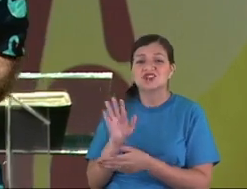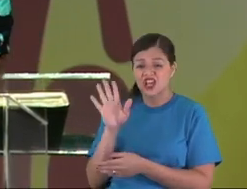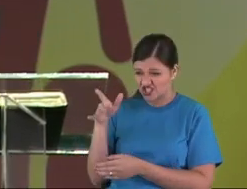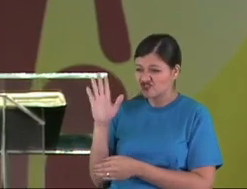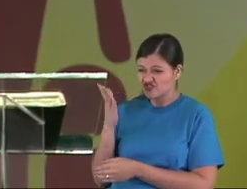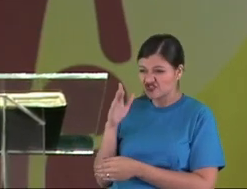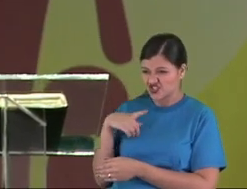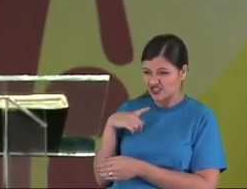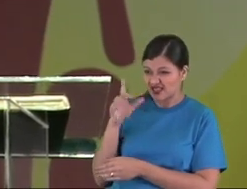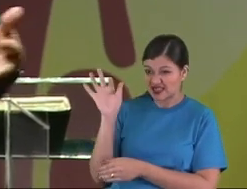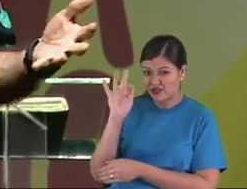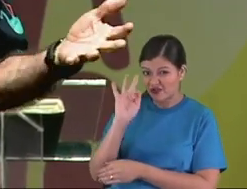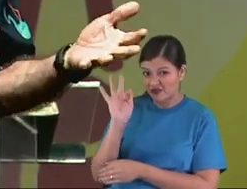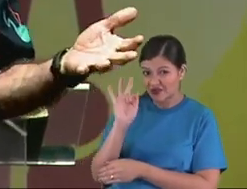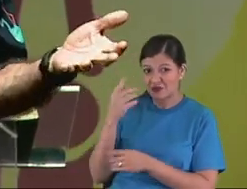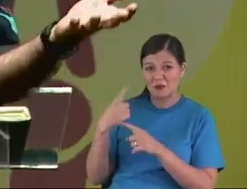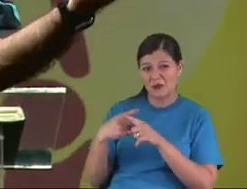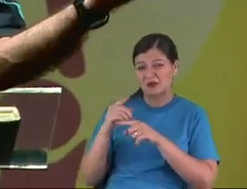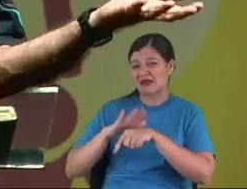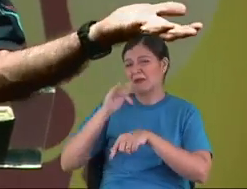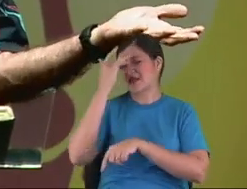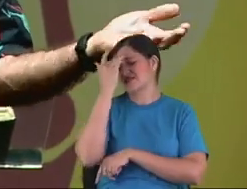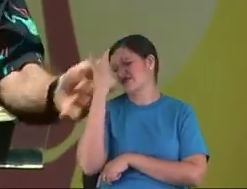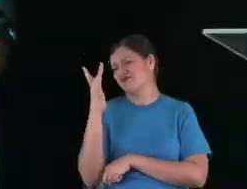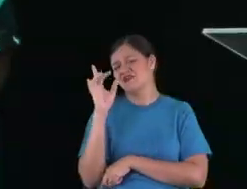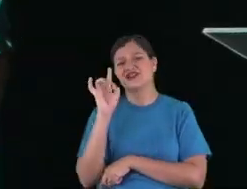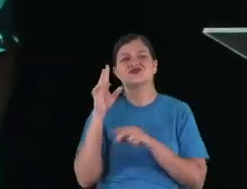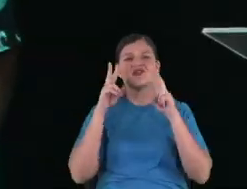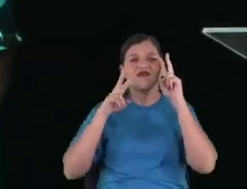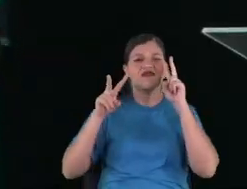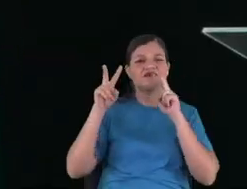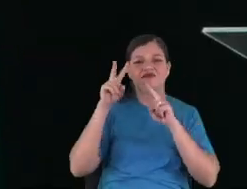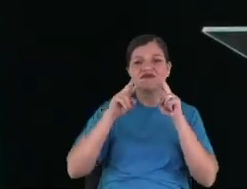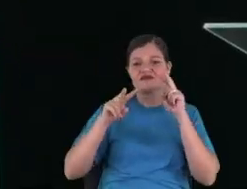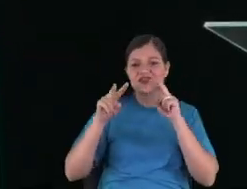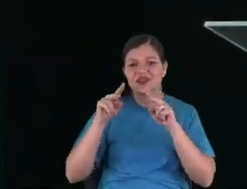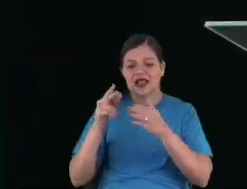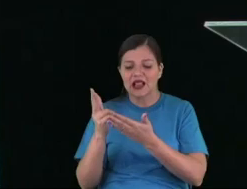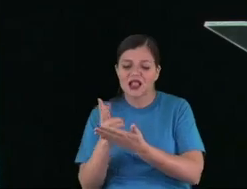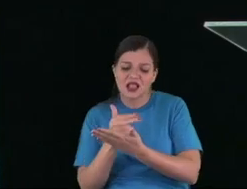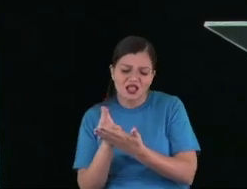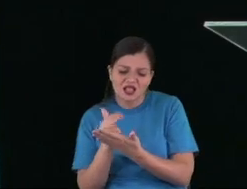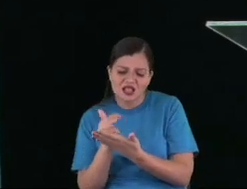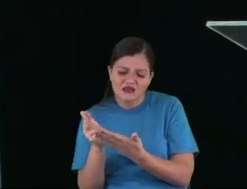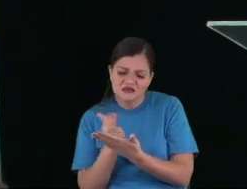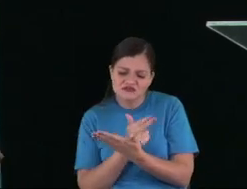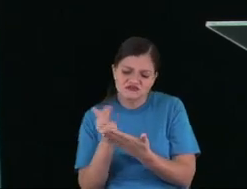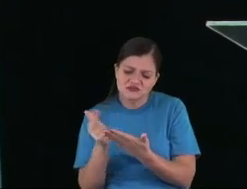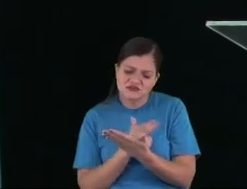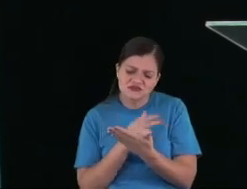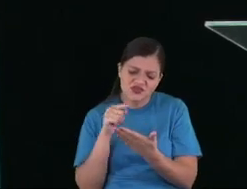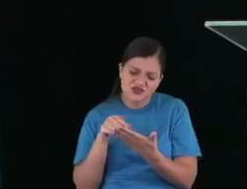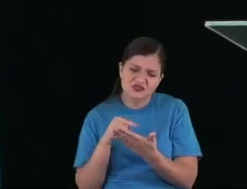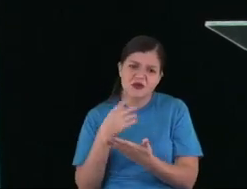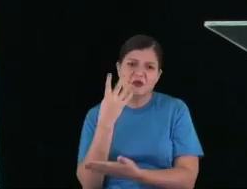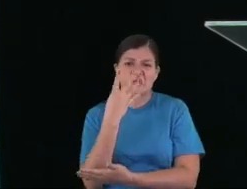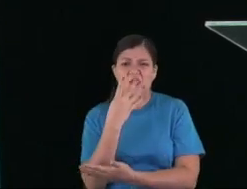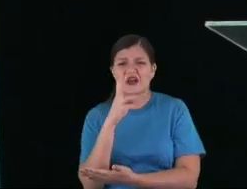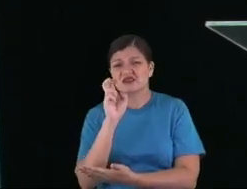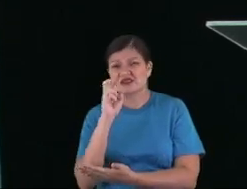book. Hey, it's a movie? Because it's easier. Because if you have,